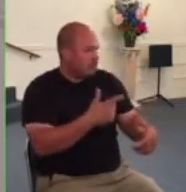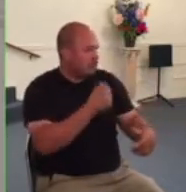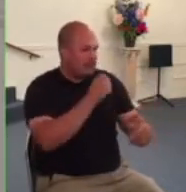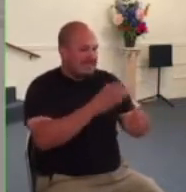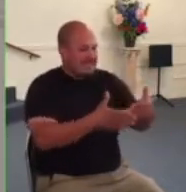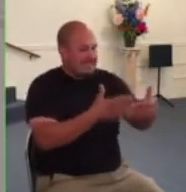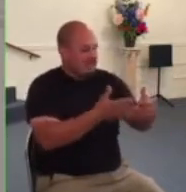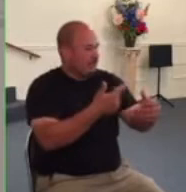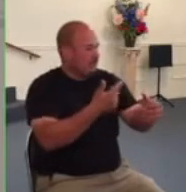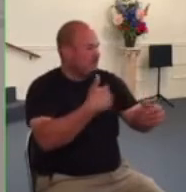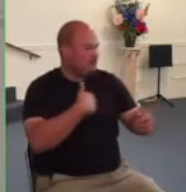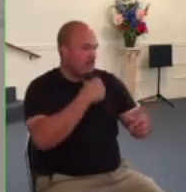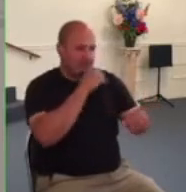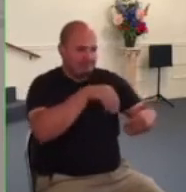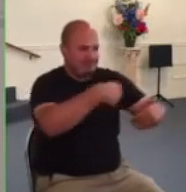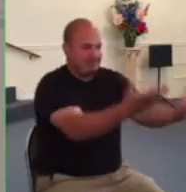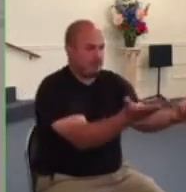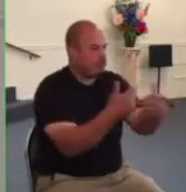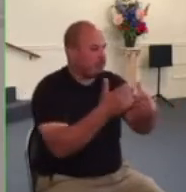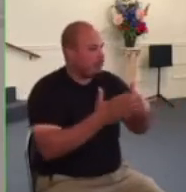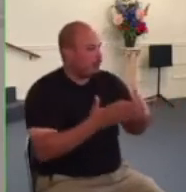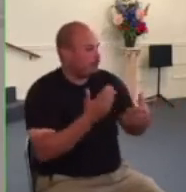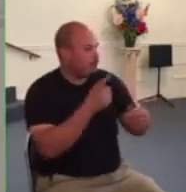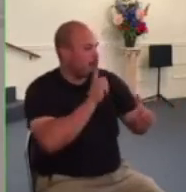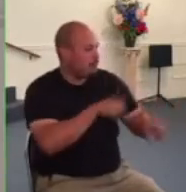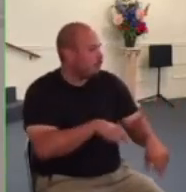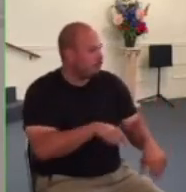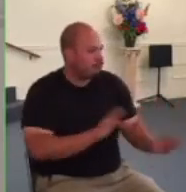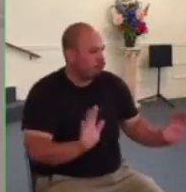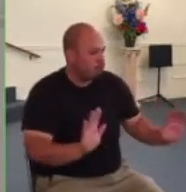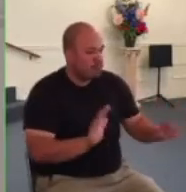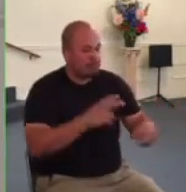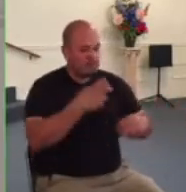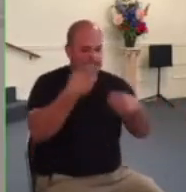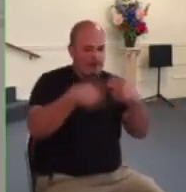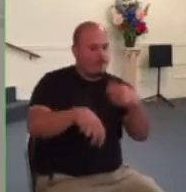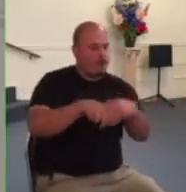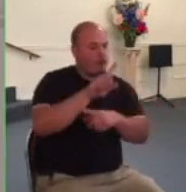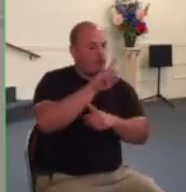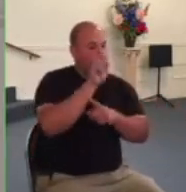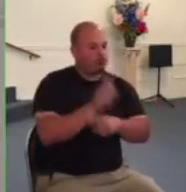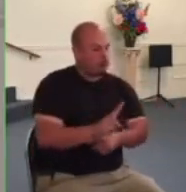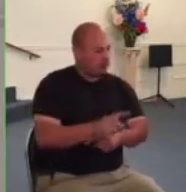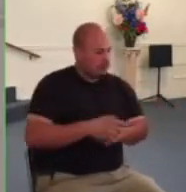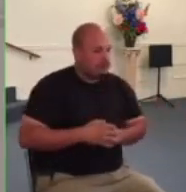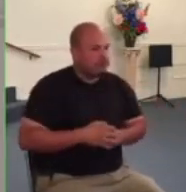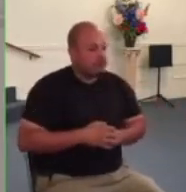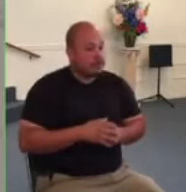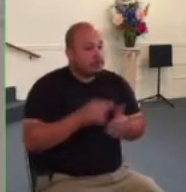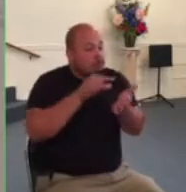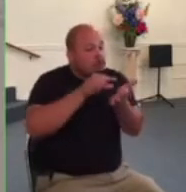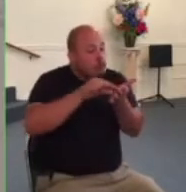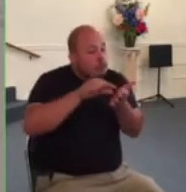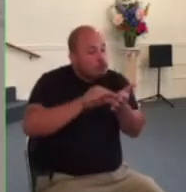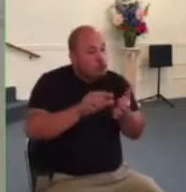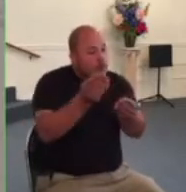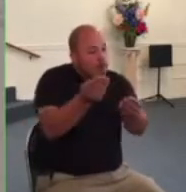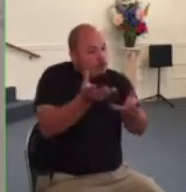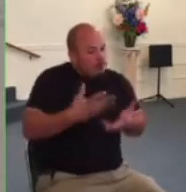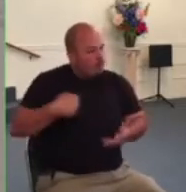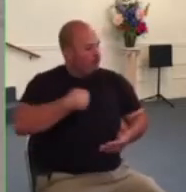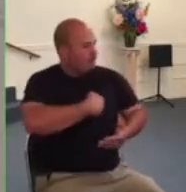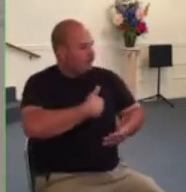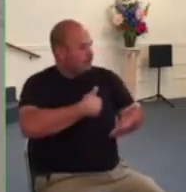not give you any today it's a tough question but scripture does give us some principles to help us discern